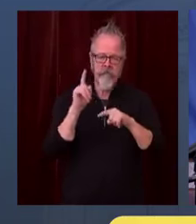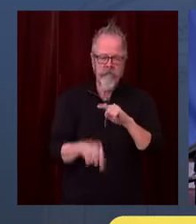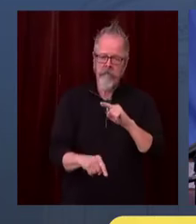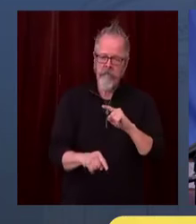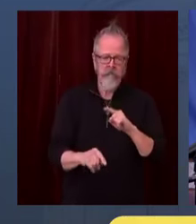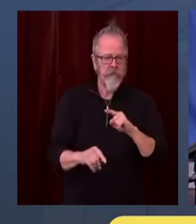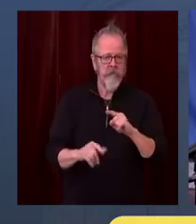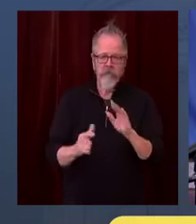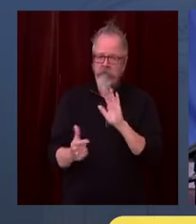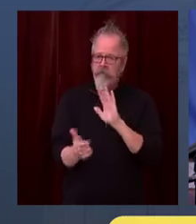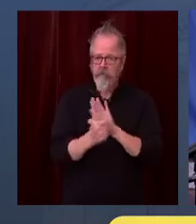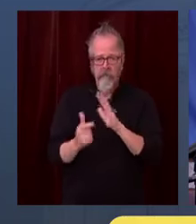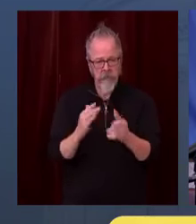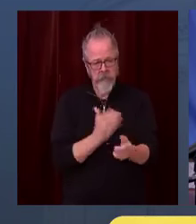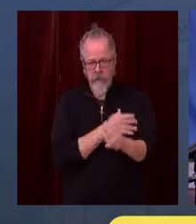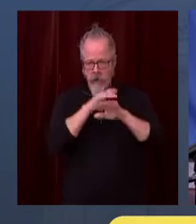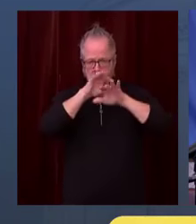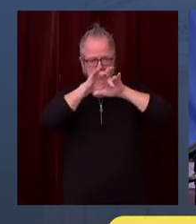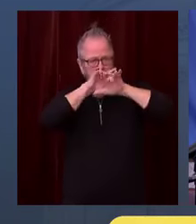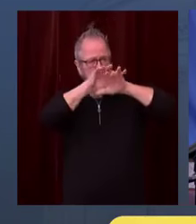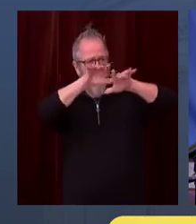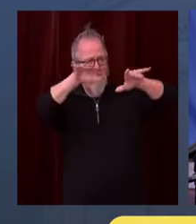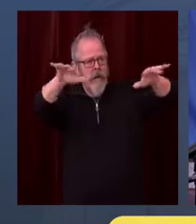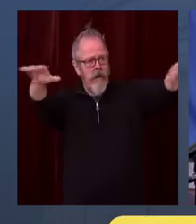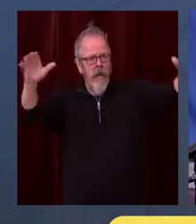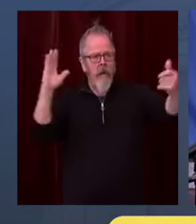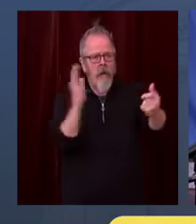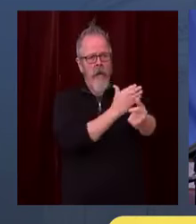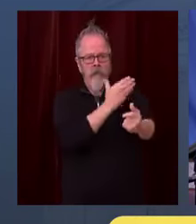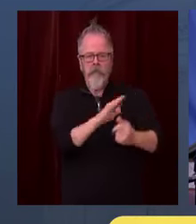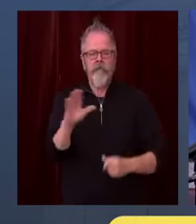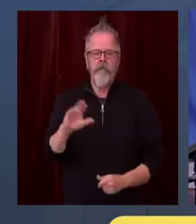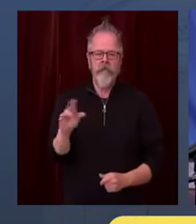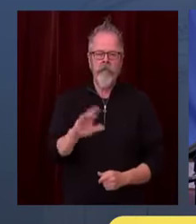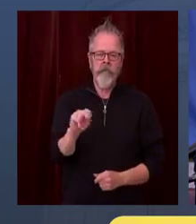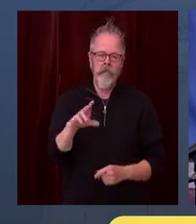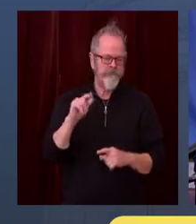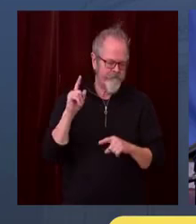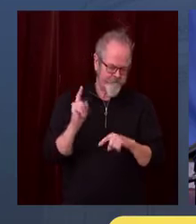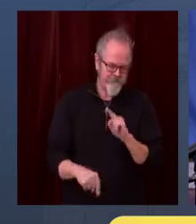I'd like to talk about what makes these activities risky.